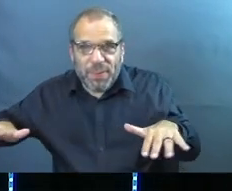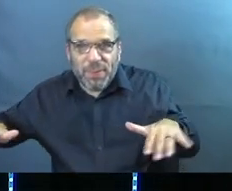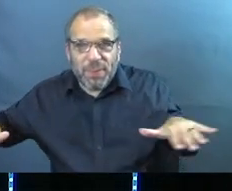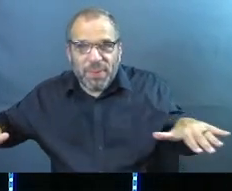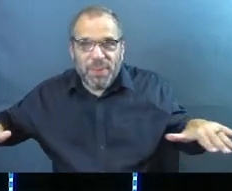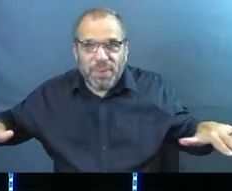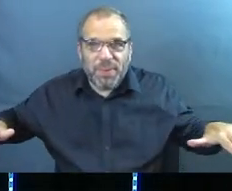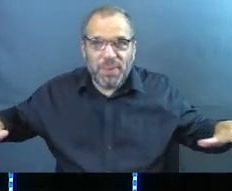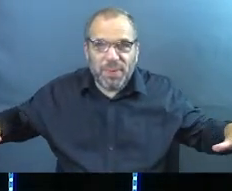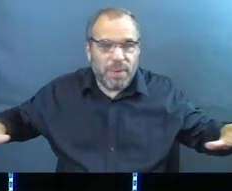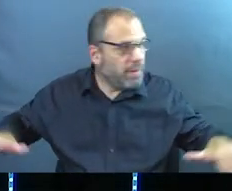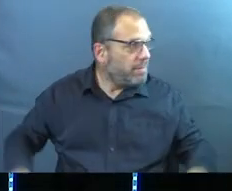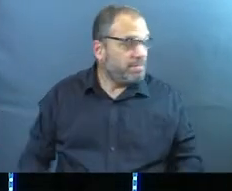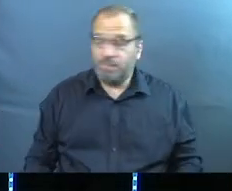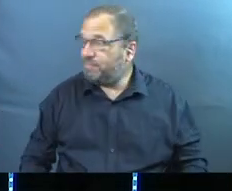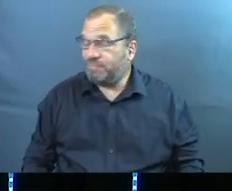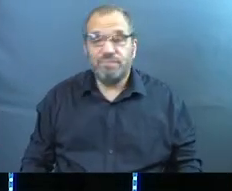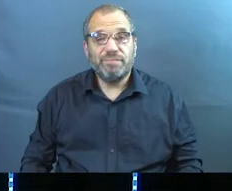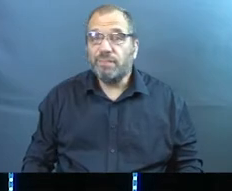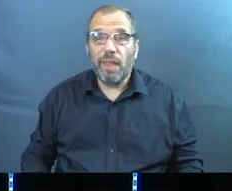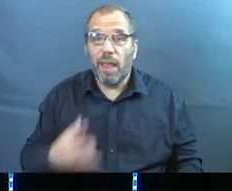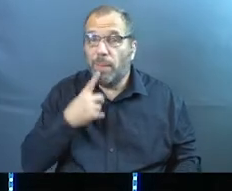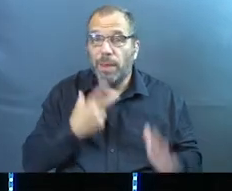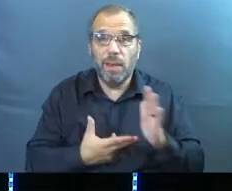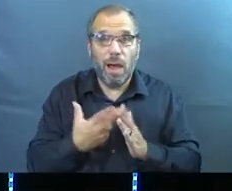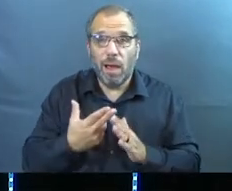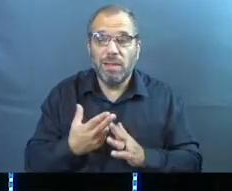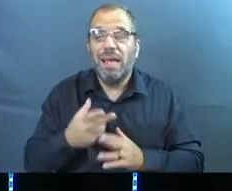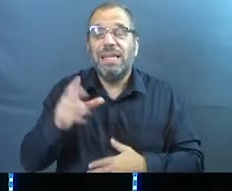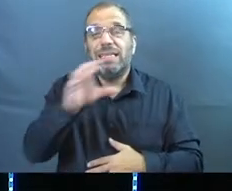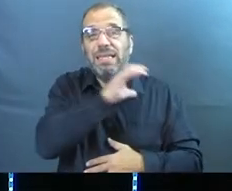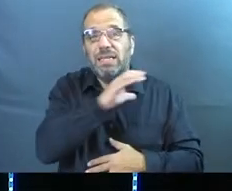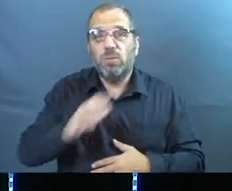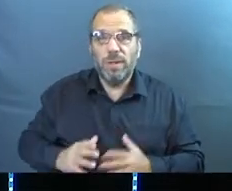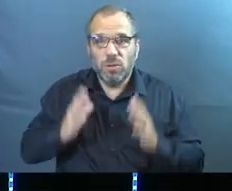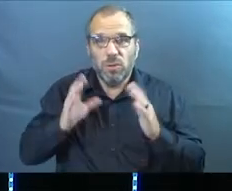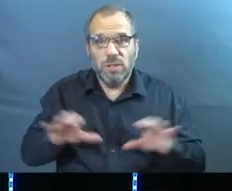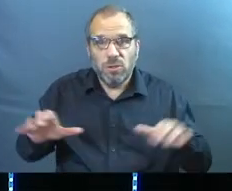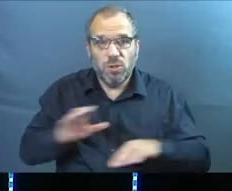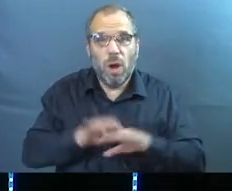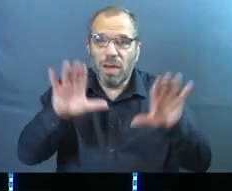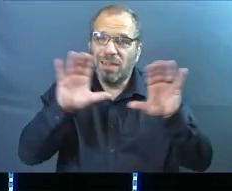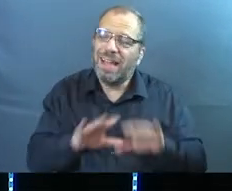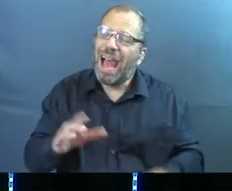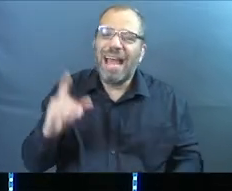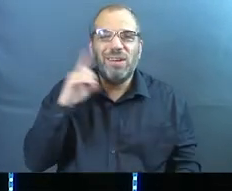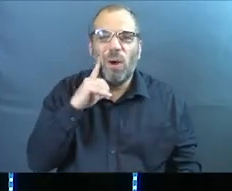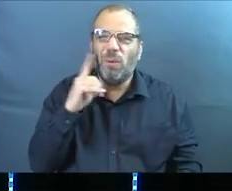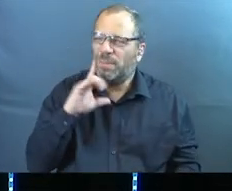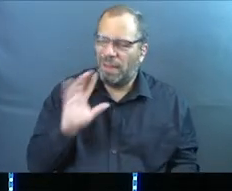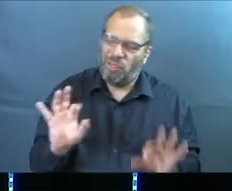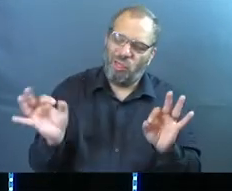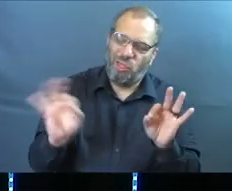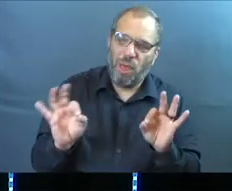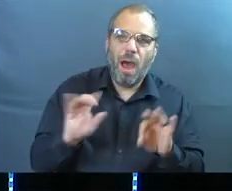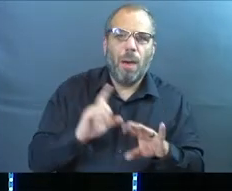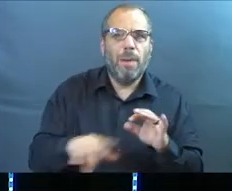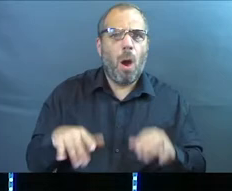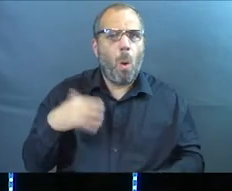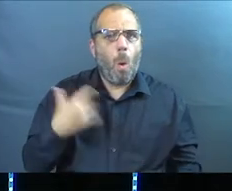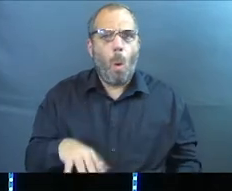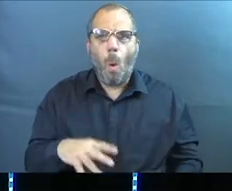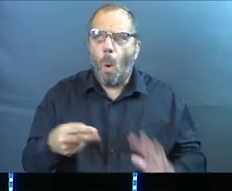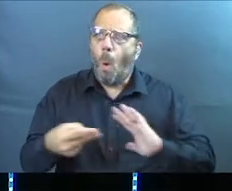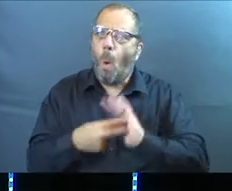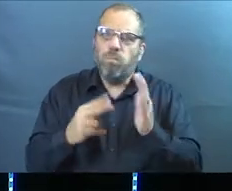Practically speaking, these are the things that the people of God need to do on a Sunday, and it might sound small to you, but it's massive.